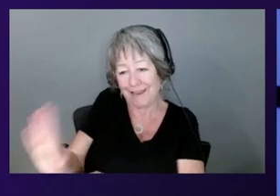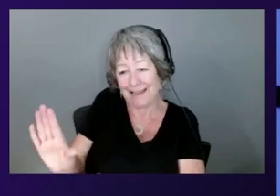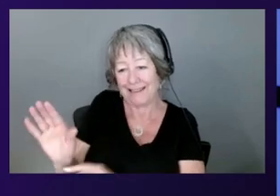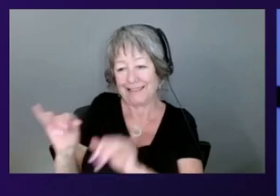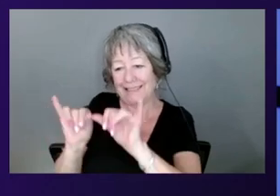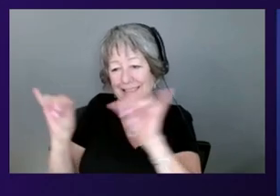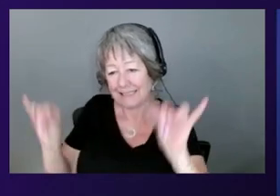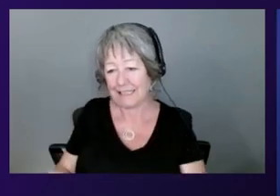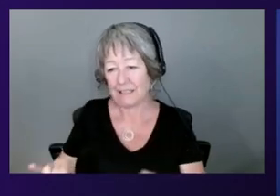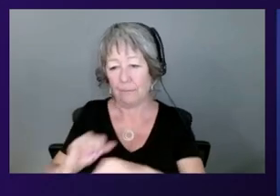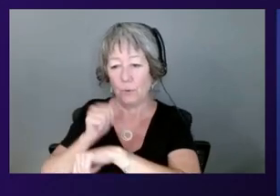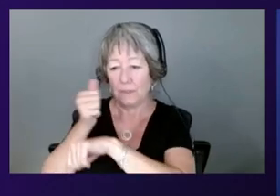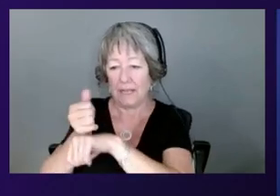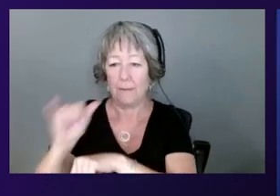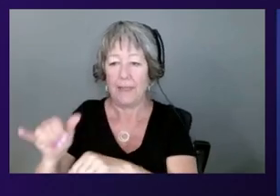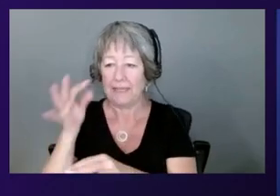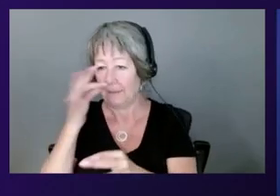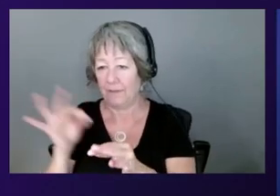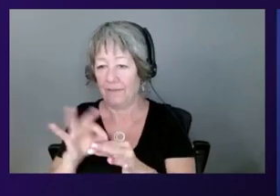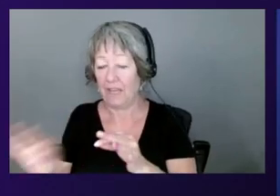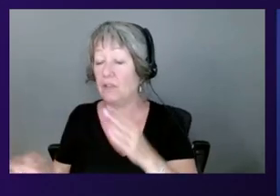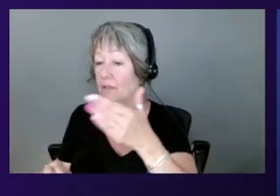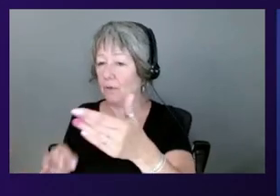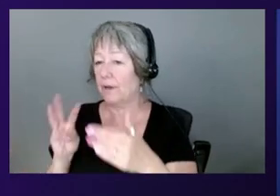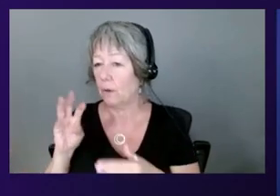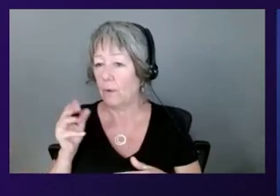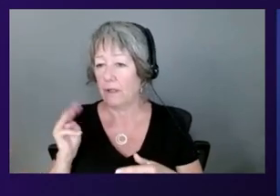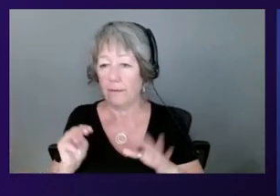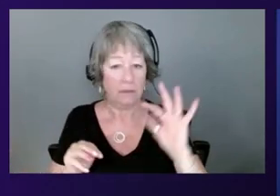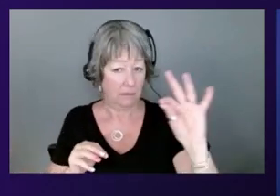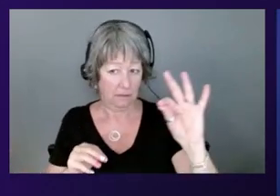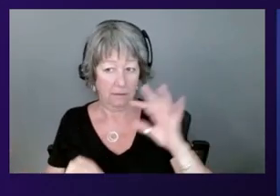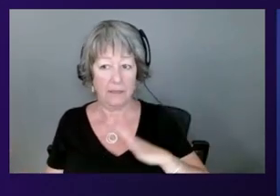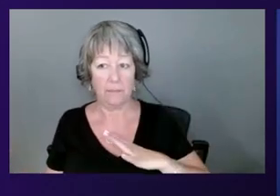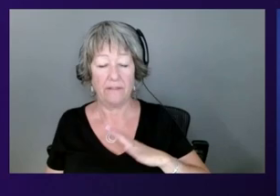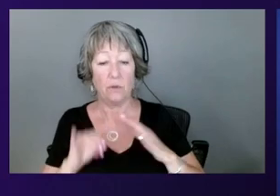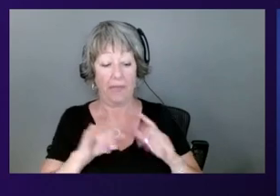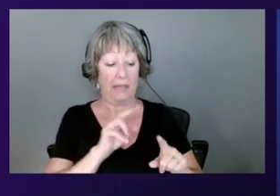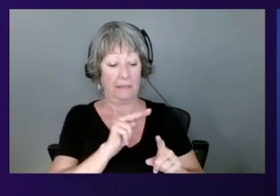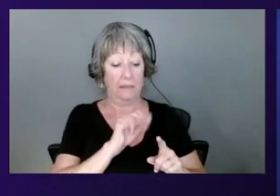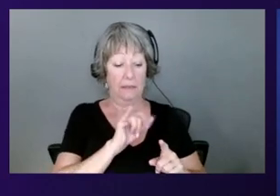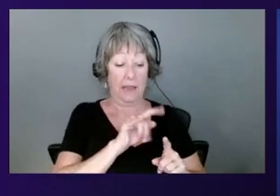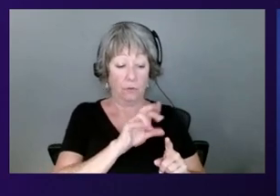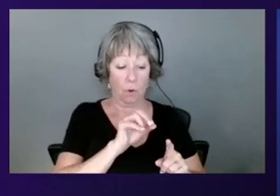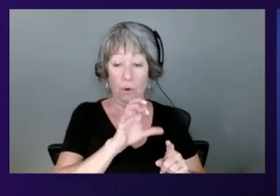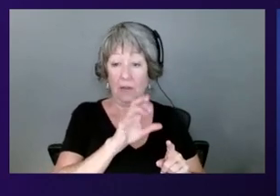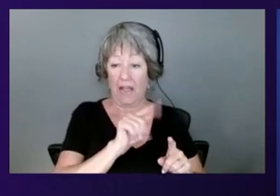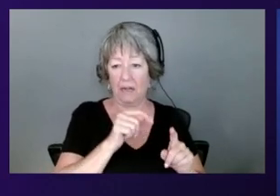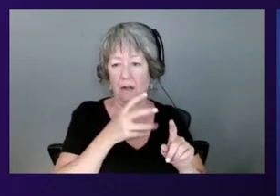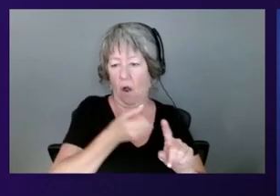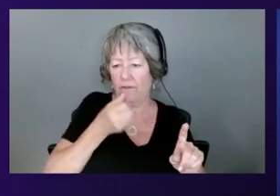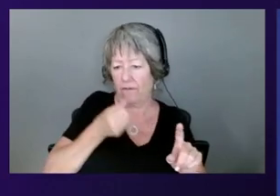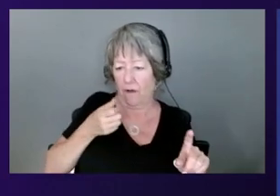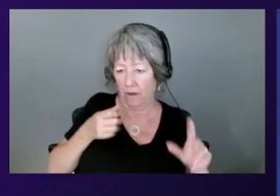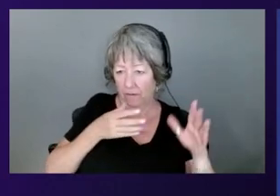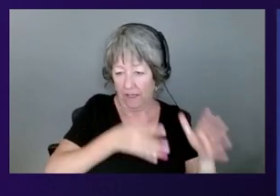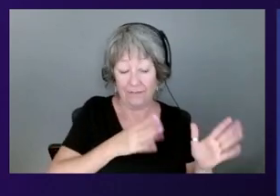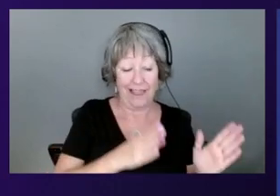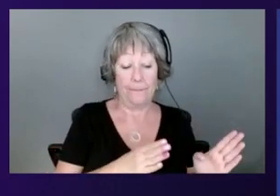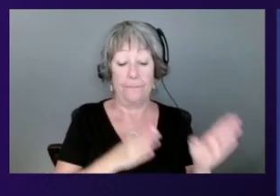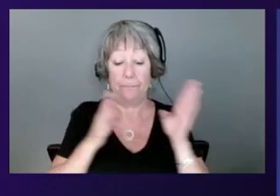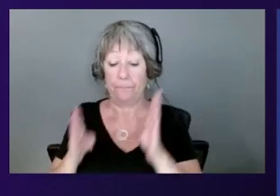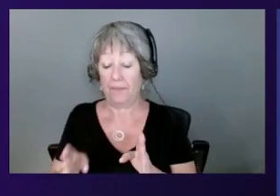simplification. Sorry, William. So that's the Nitro cut. Then the other component is the Nitro hypervisor.